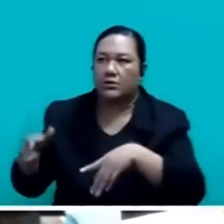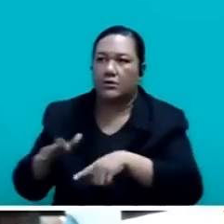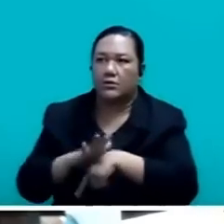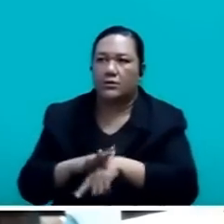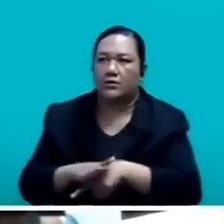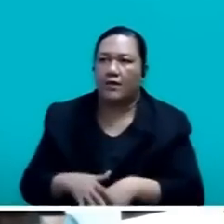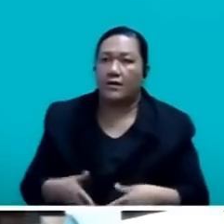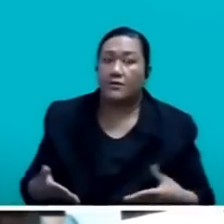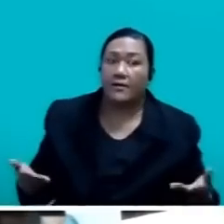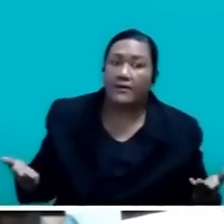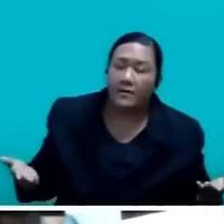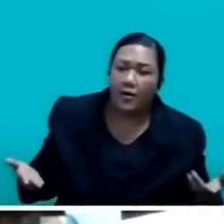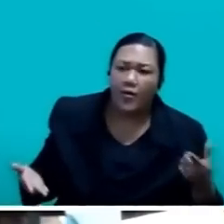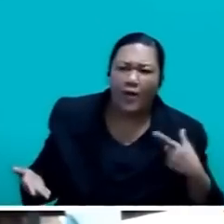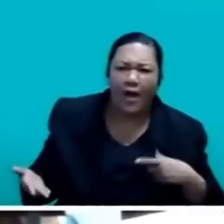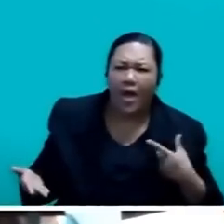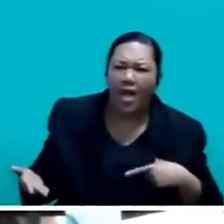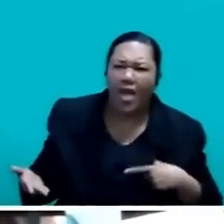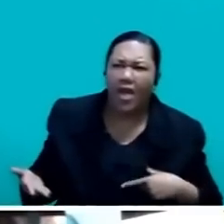Honourable Members.